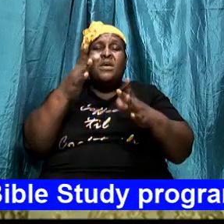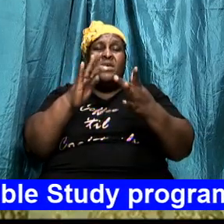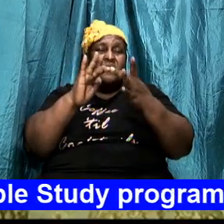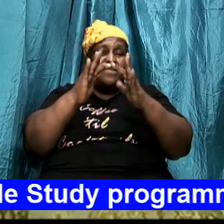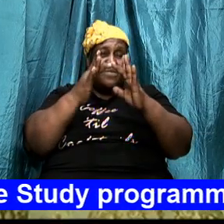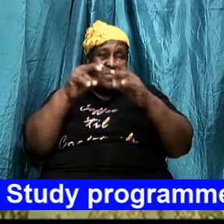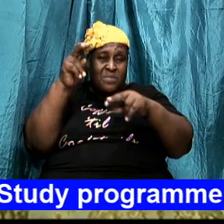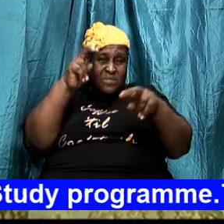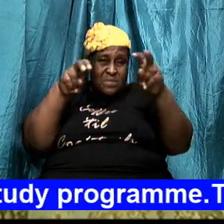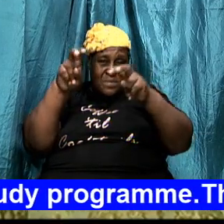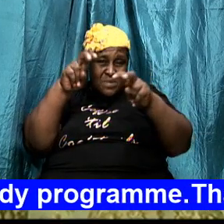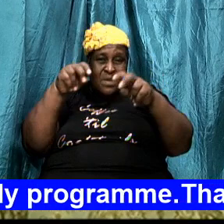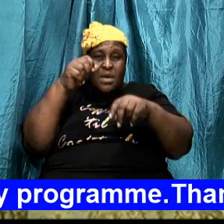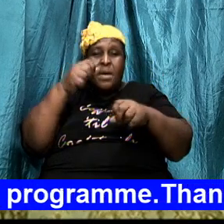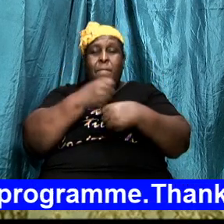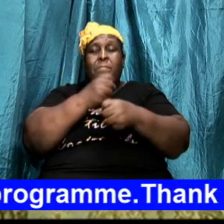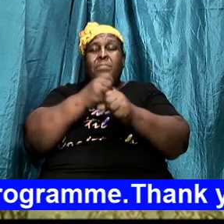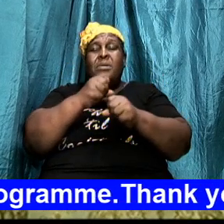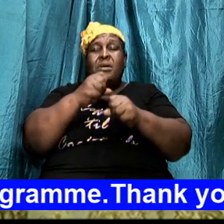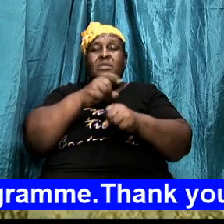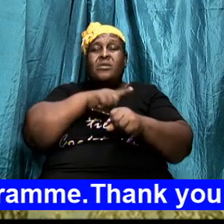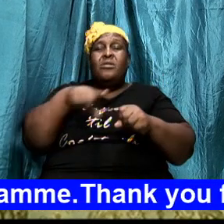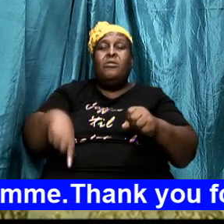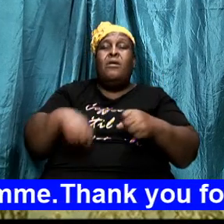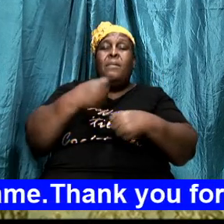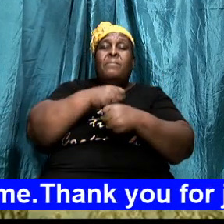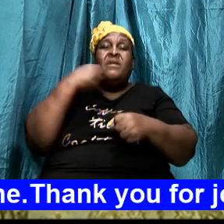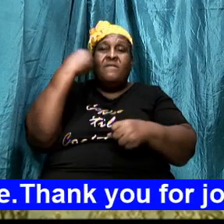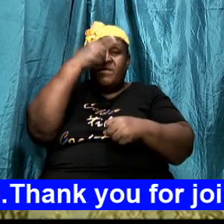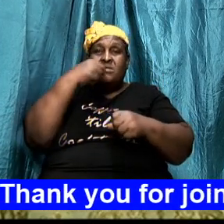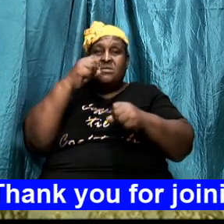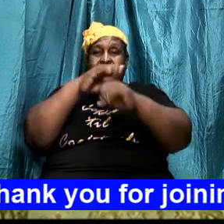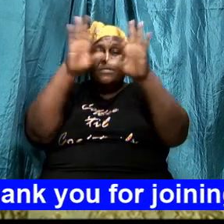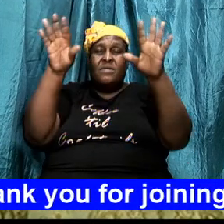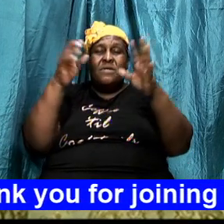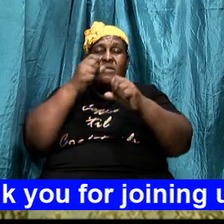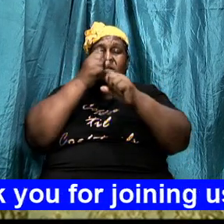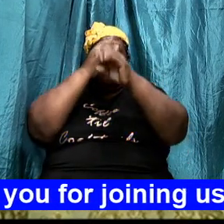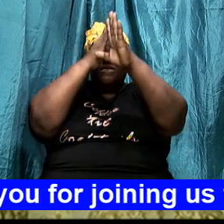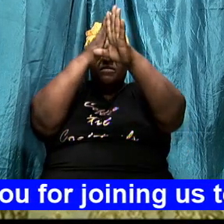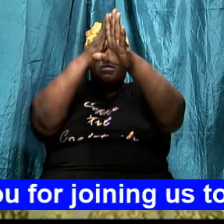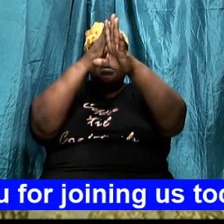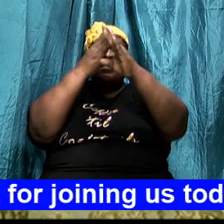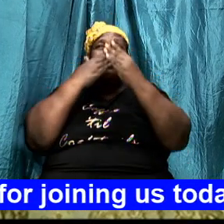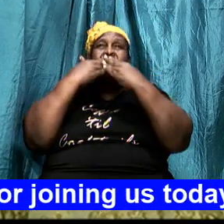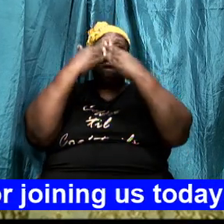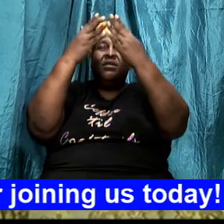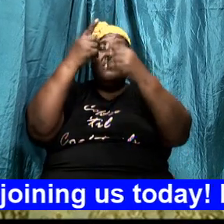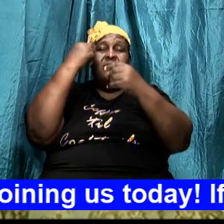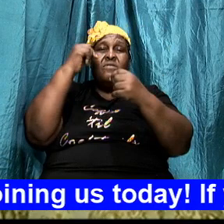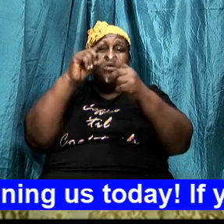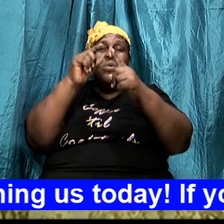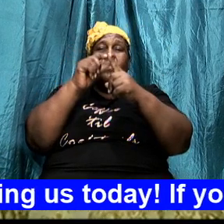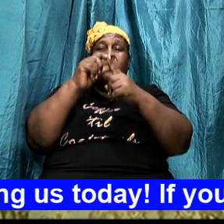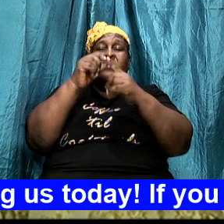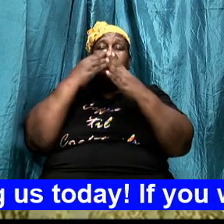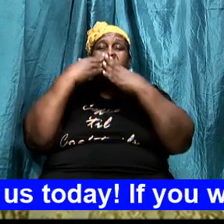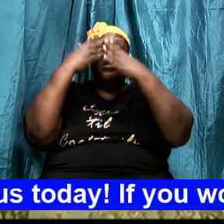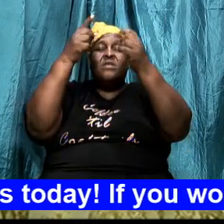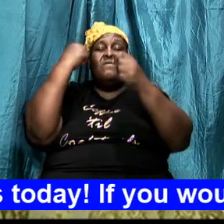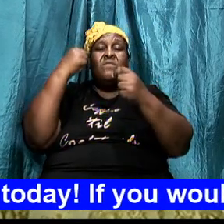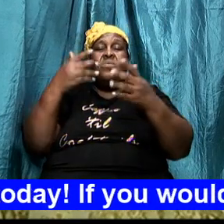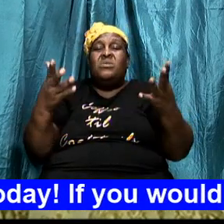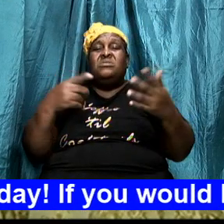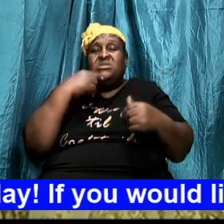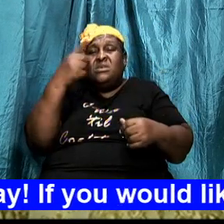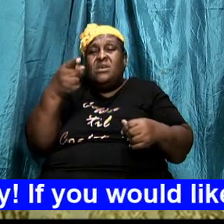and may the Lord make his face to shine upon you let us just bow our heads father we thank you for your words we thank you for what was said